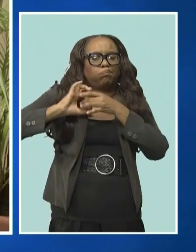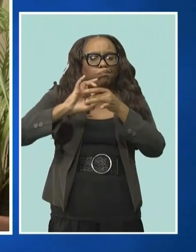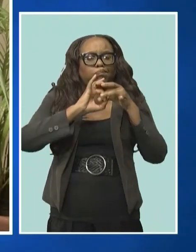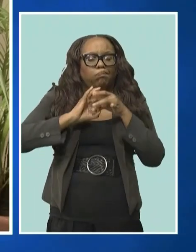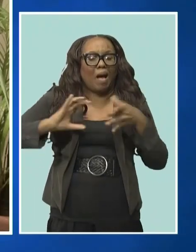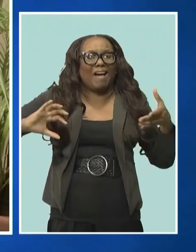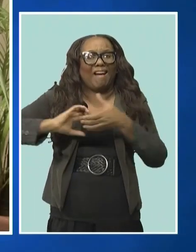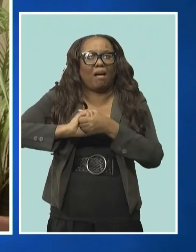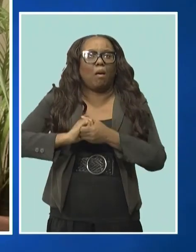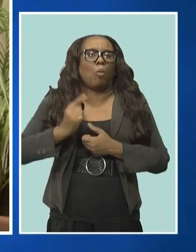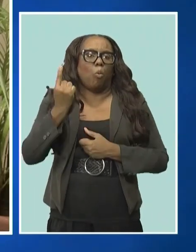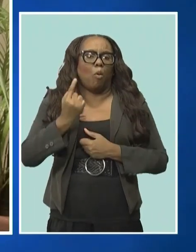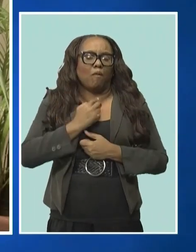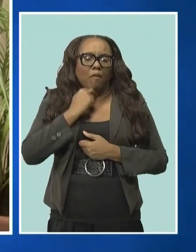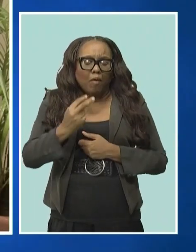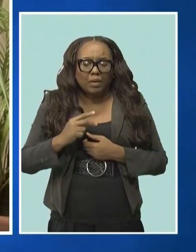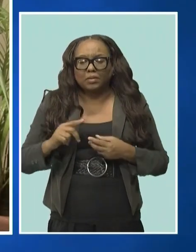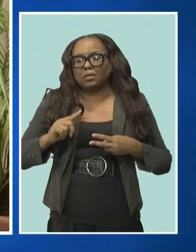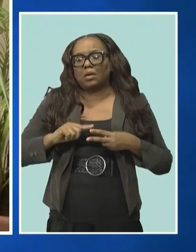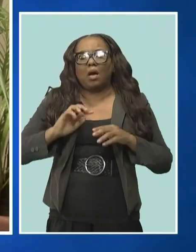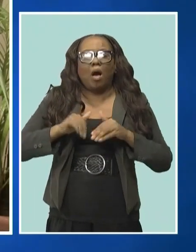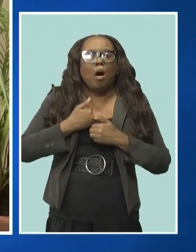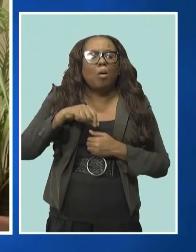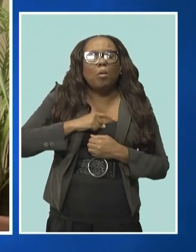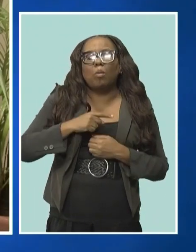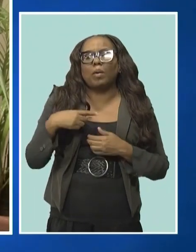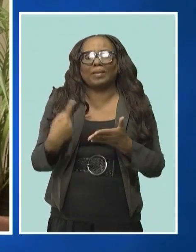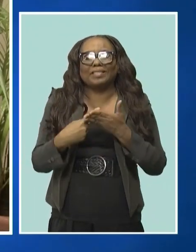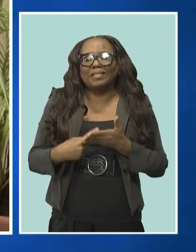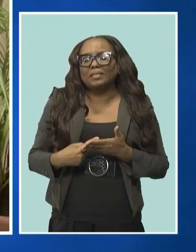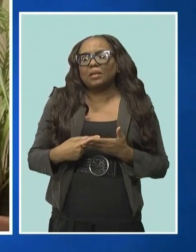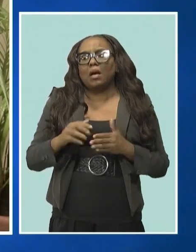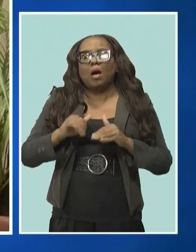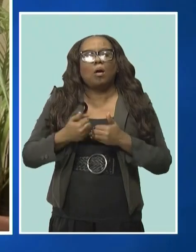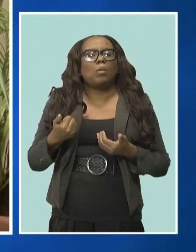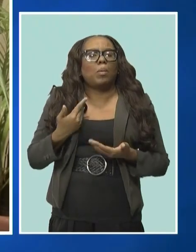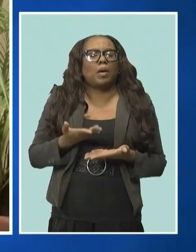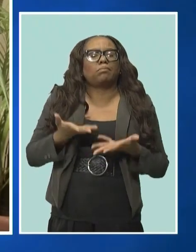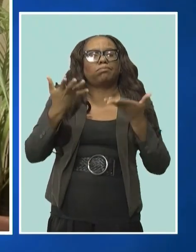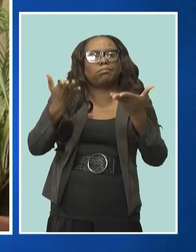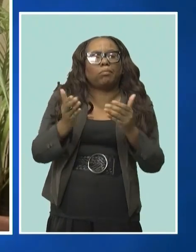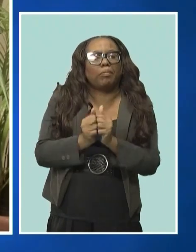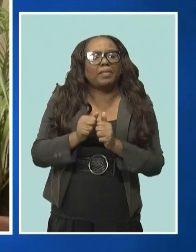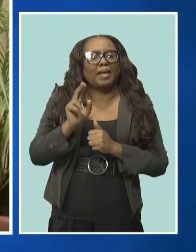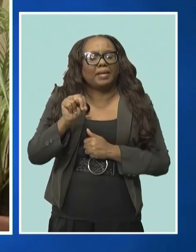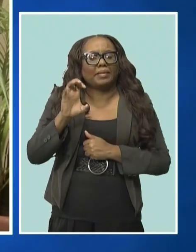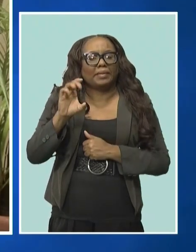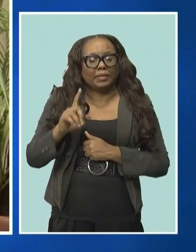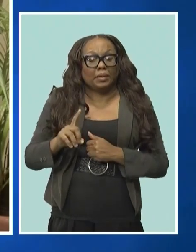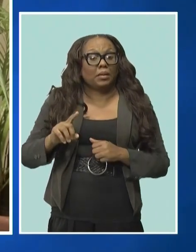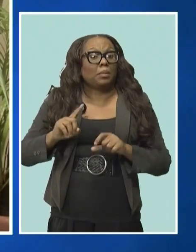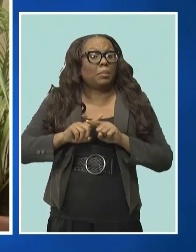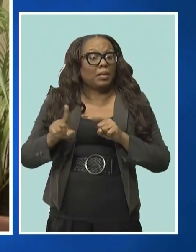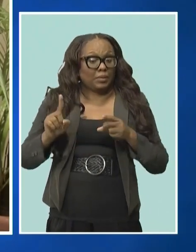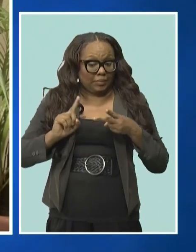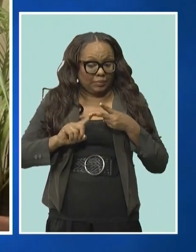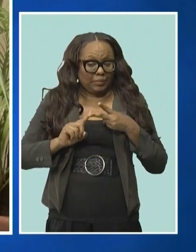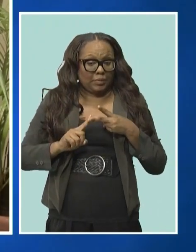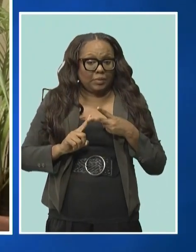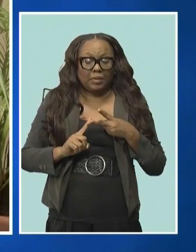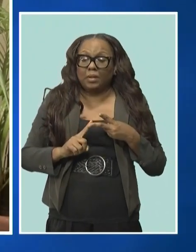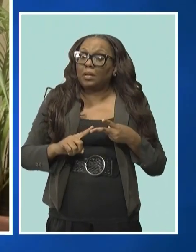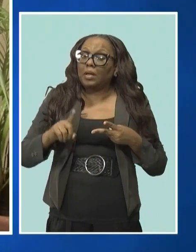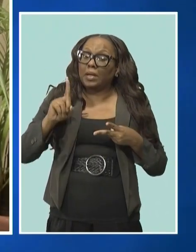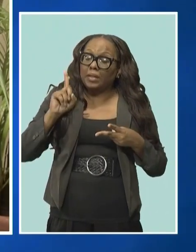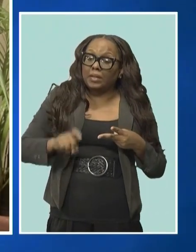communicate things, how we address the NCDs. And the second thing is there is an urgency. So just like a